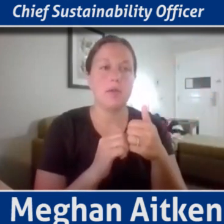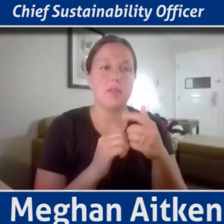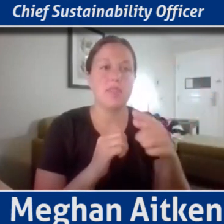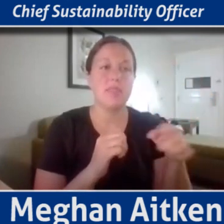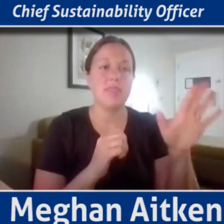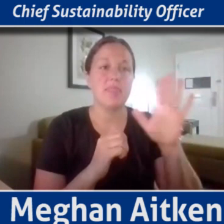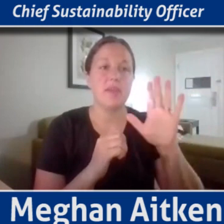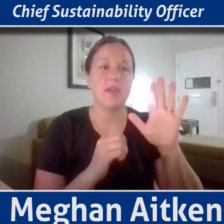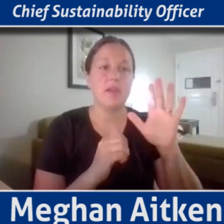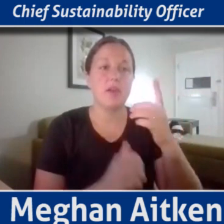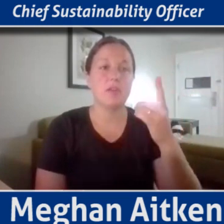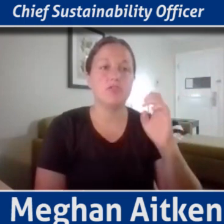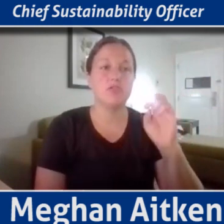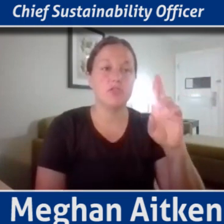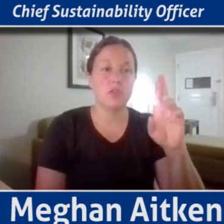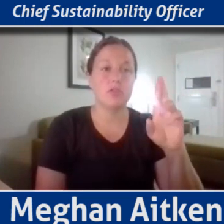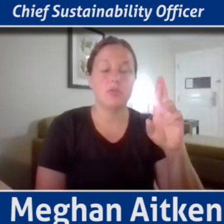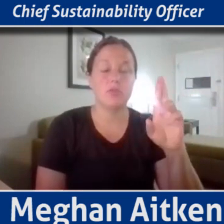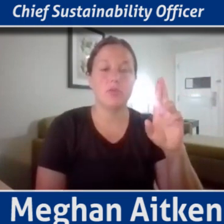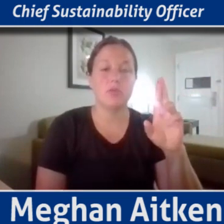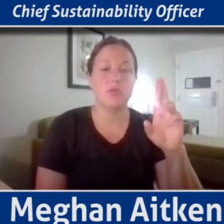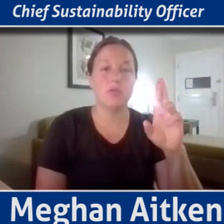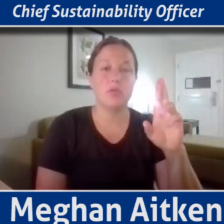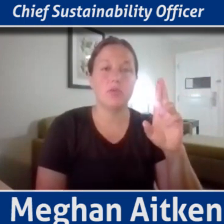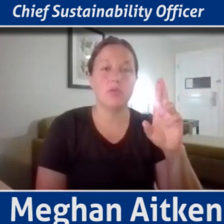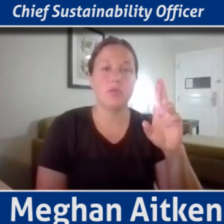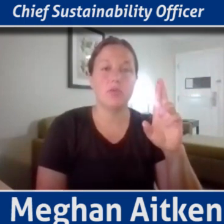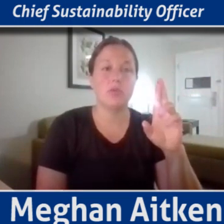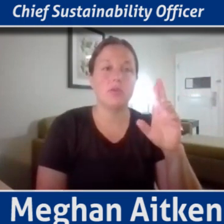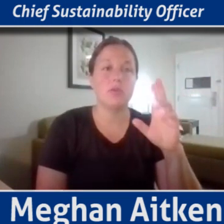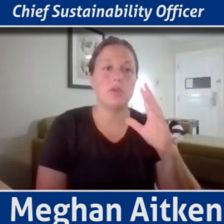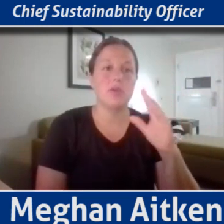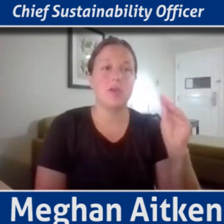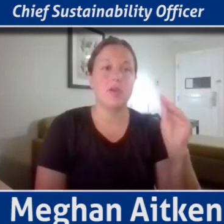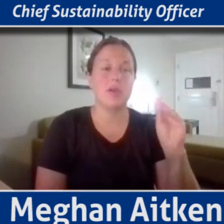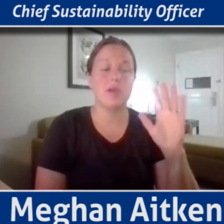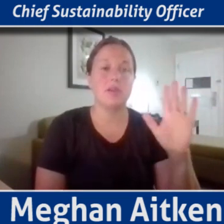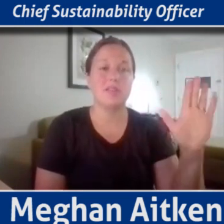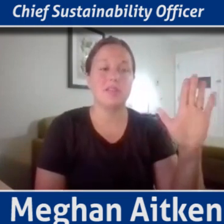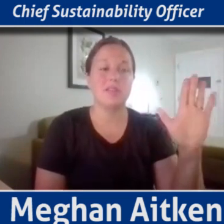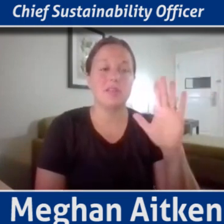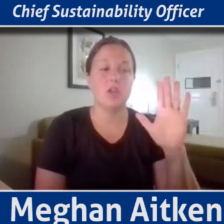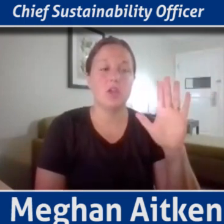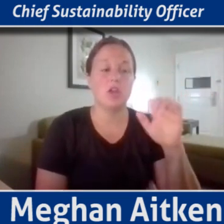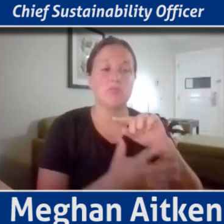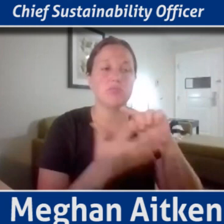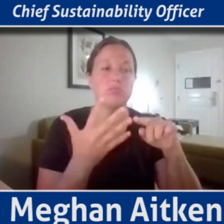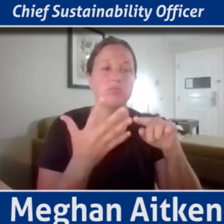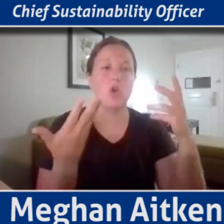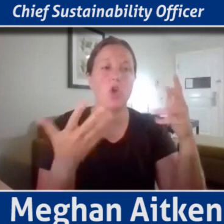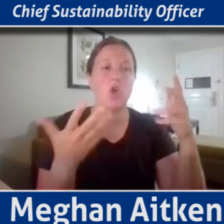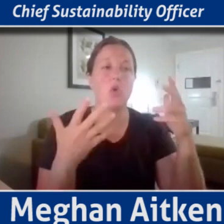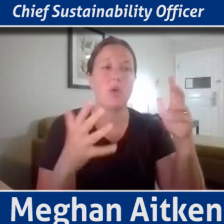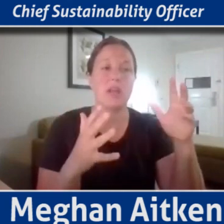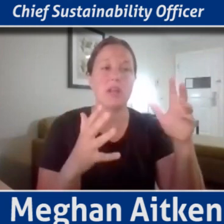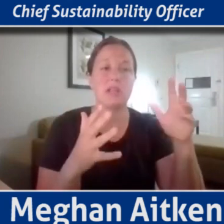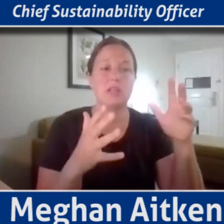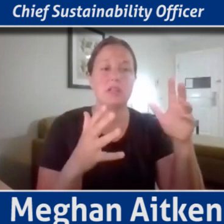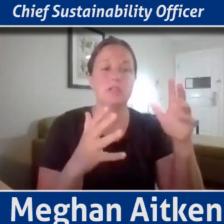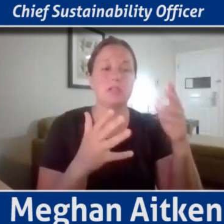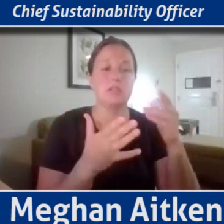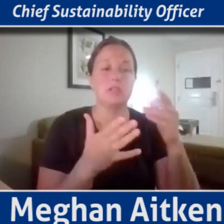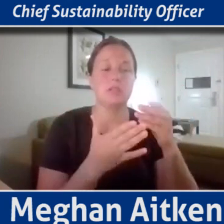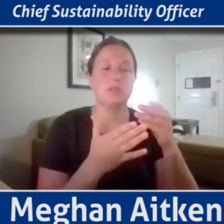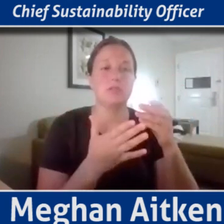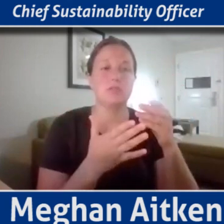the gender equality on there. And so they've already kind of bought into that process, you know, and how they